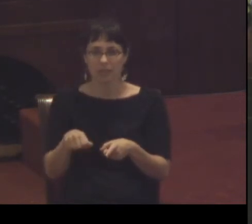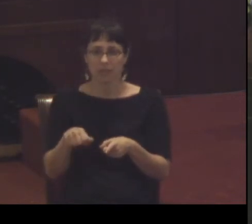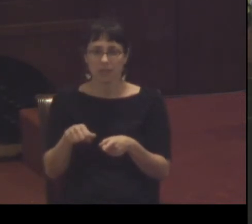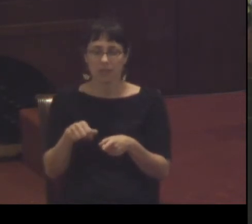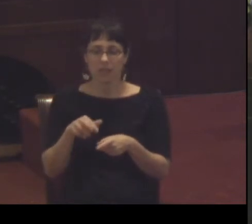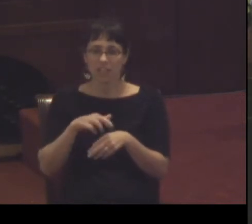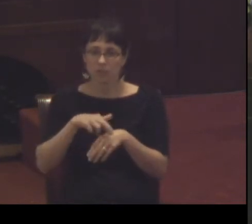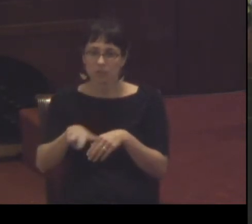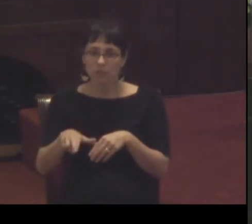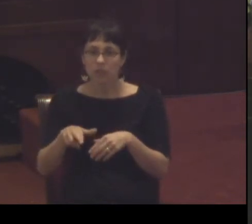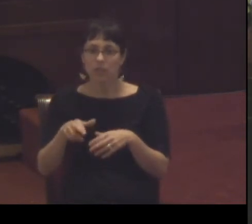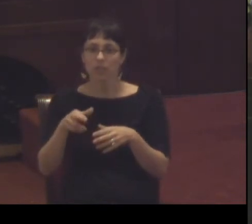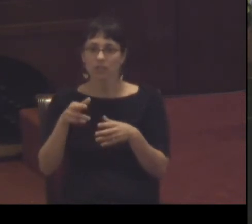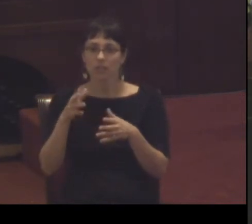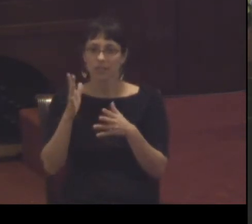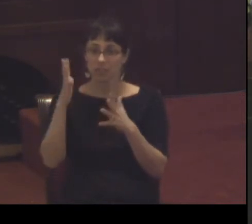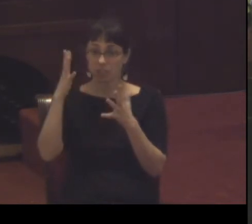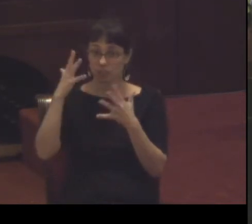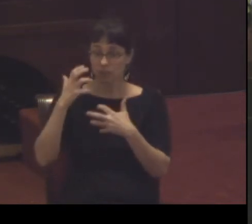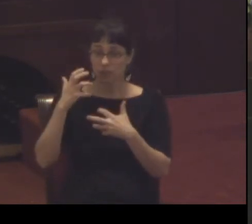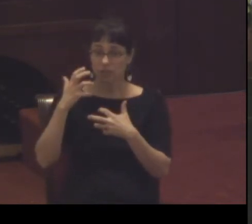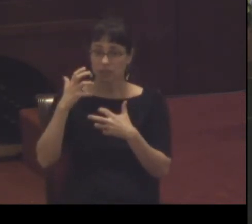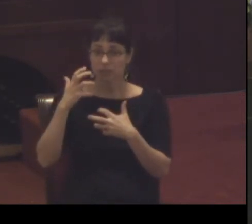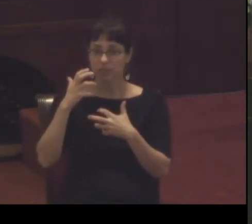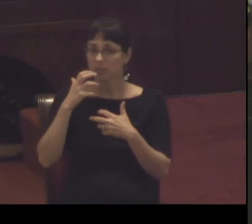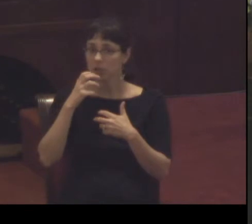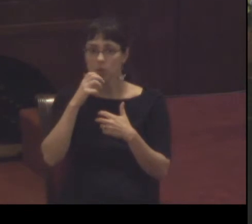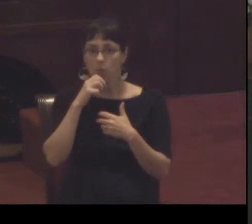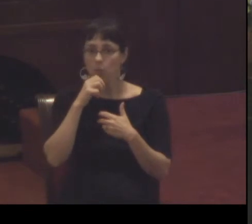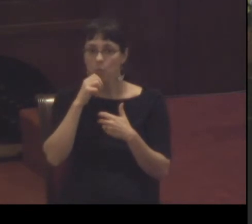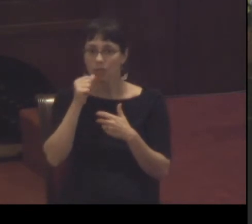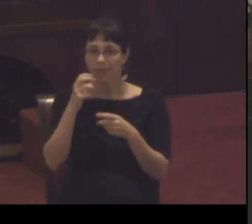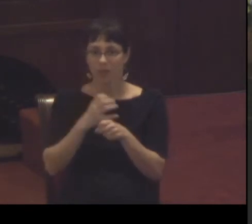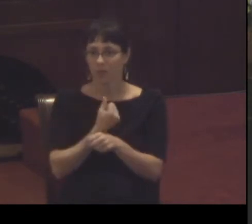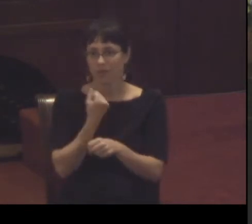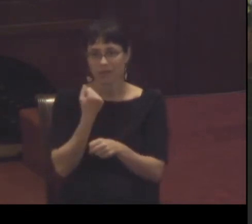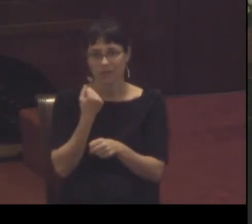that darkness will not have the last word